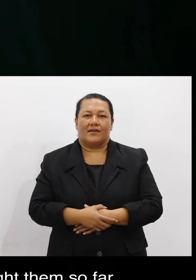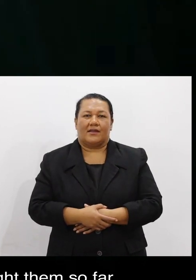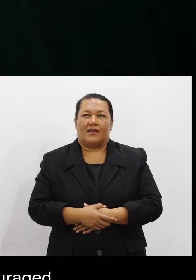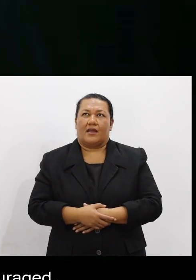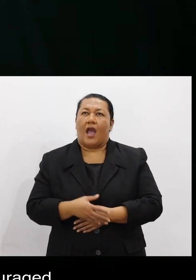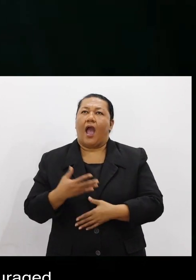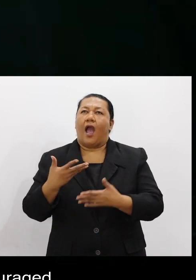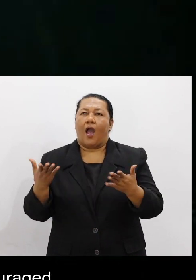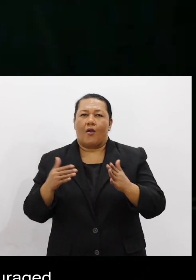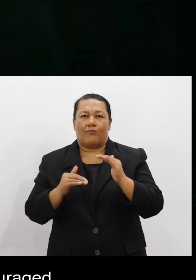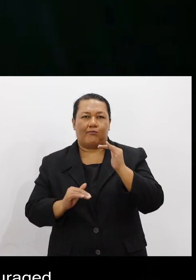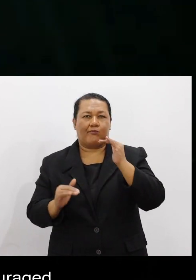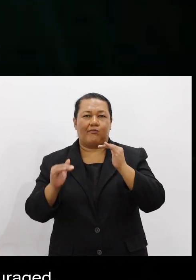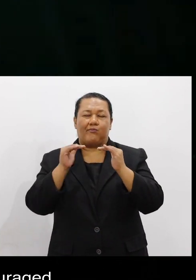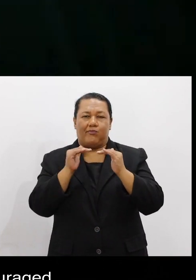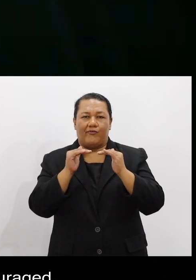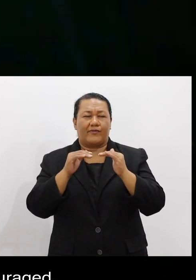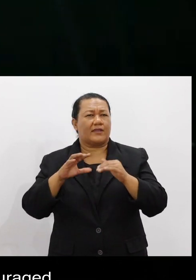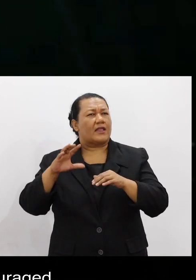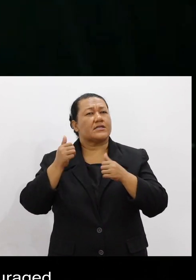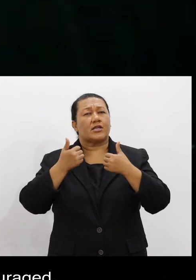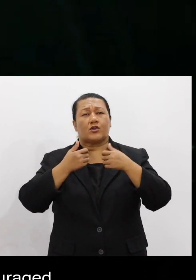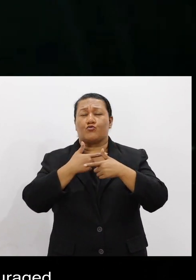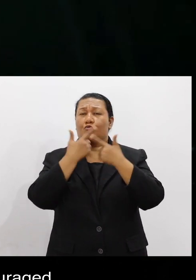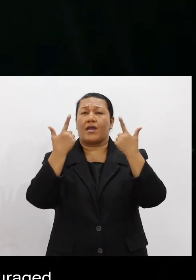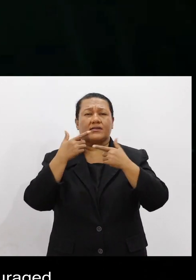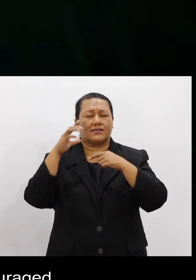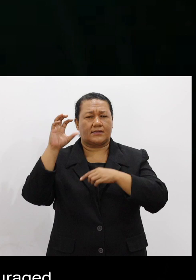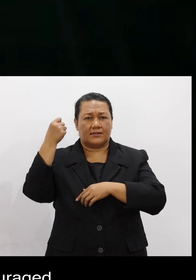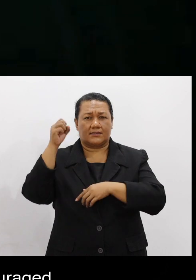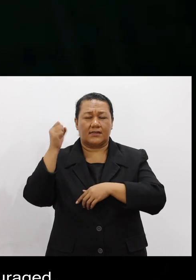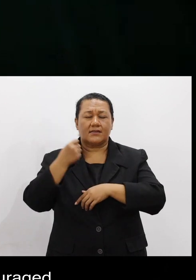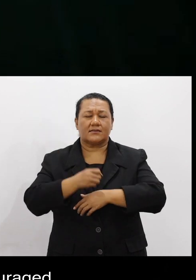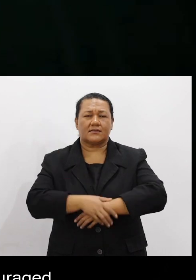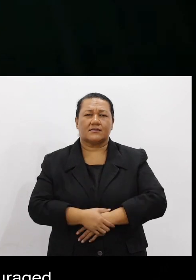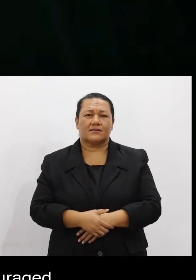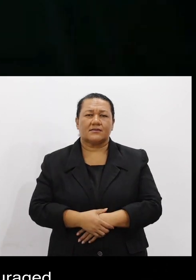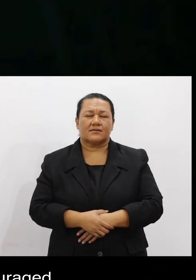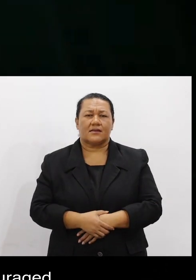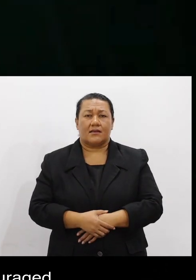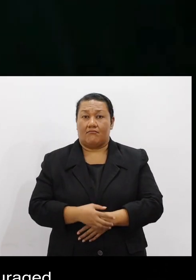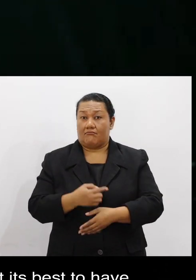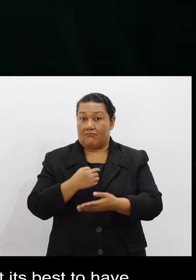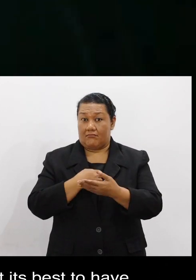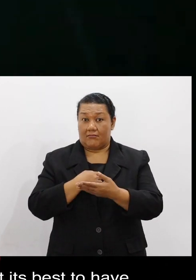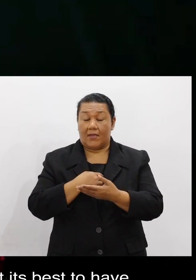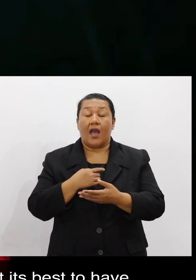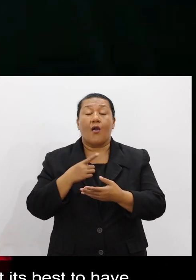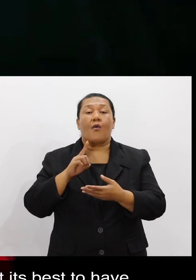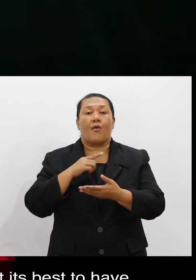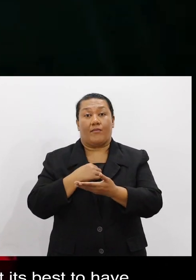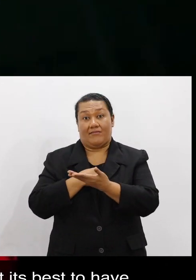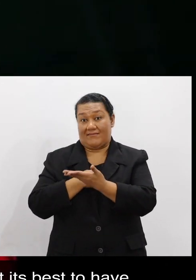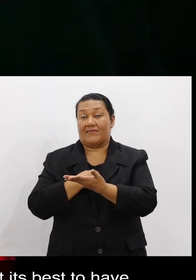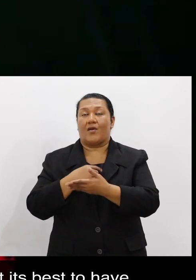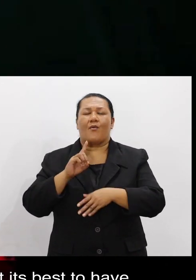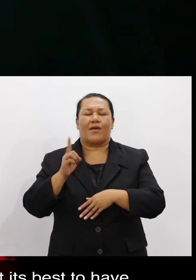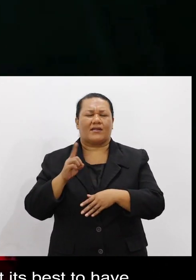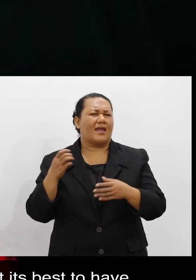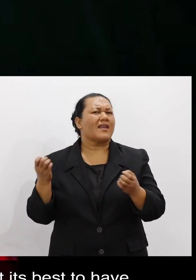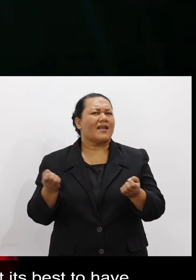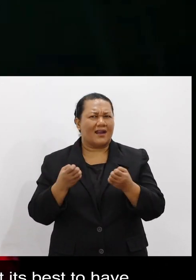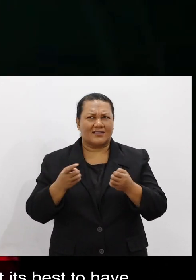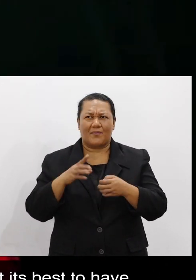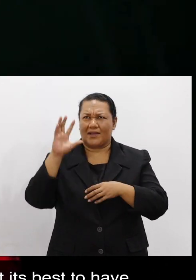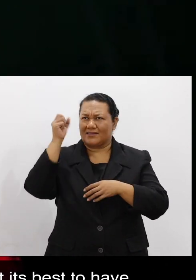so far. And that was a very great success. And we are encouraged. I was encouraged by by